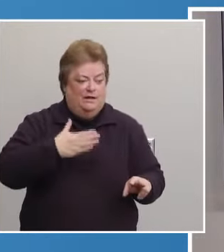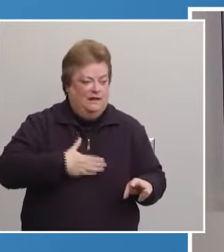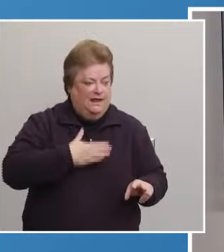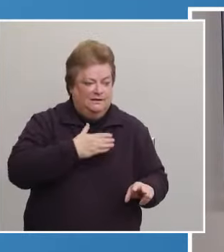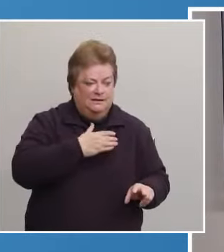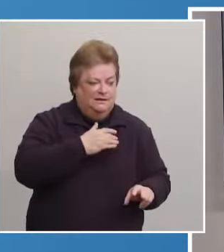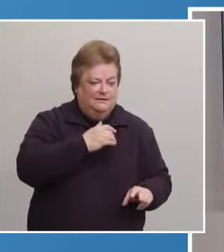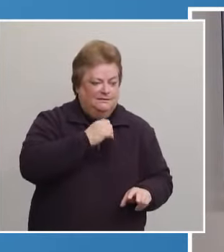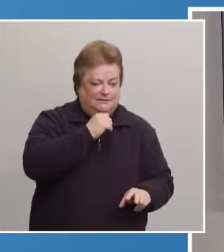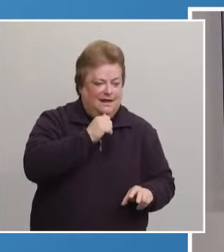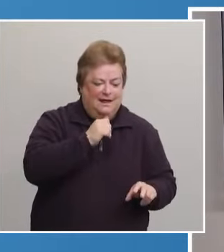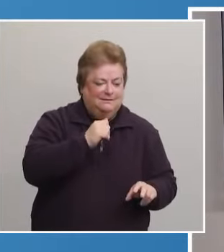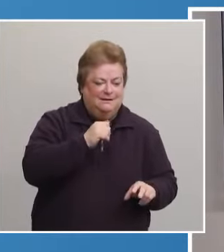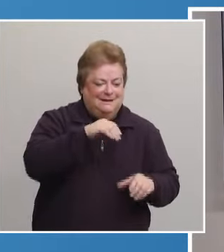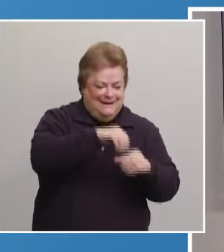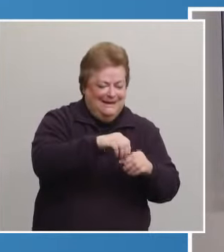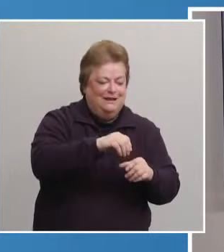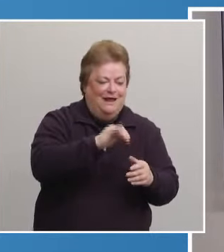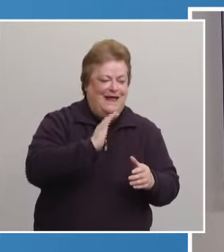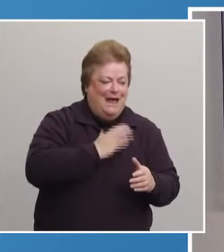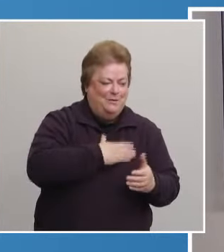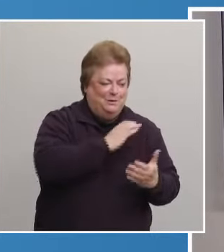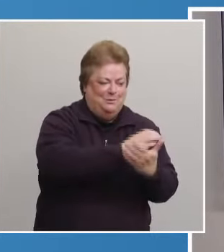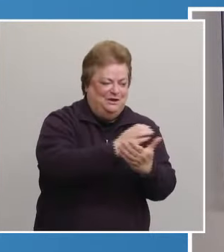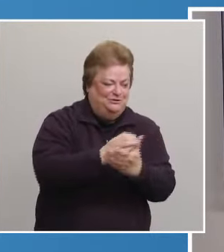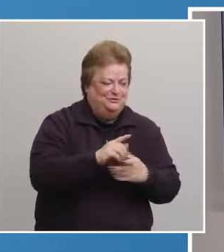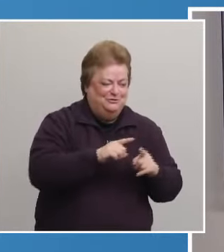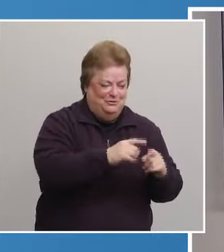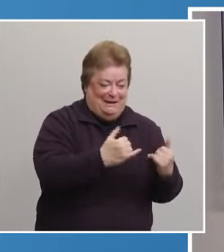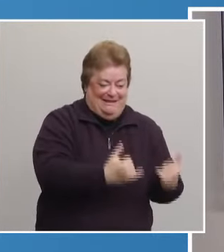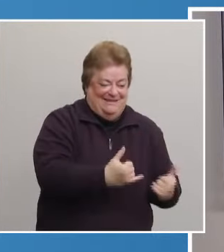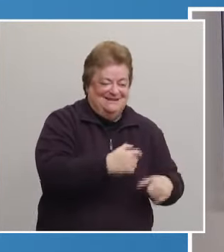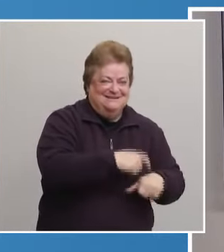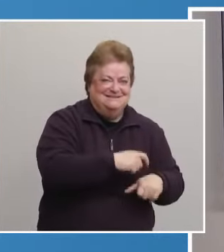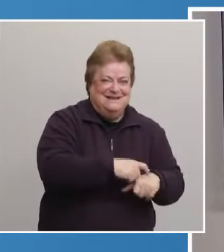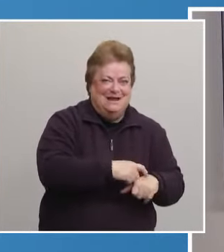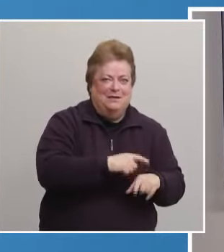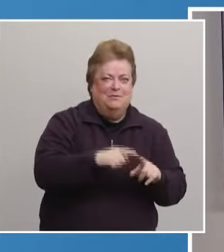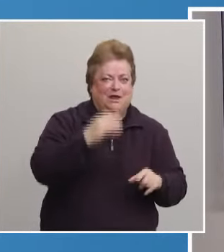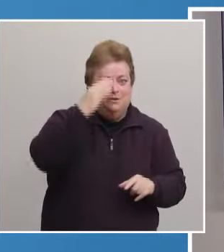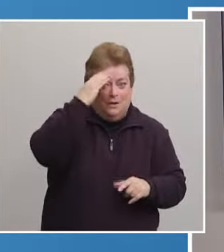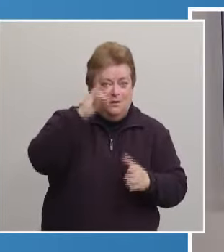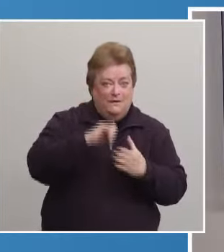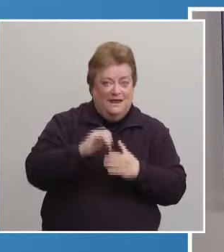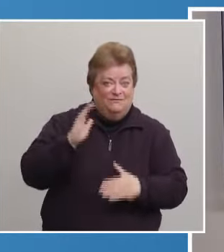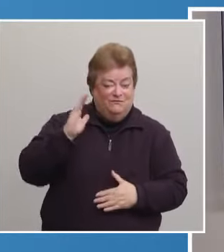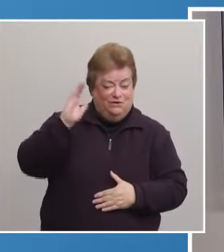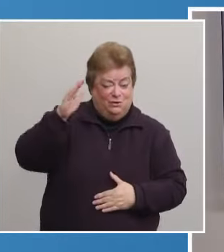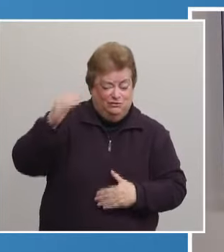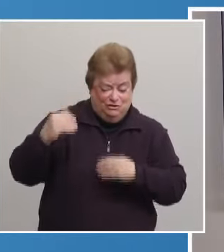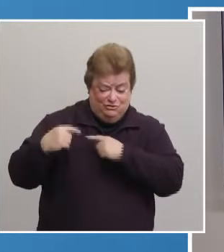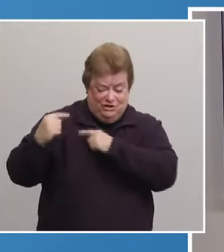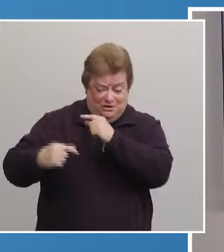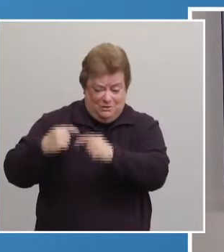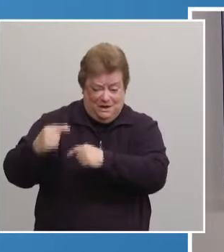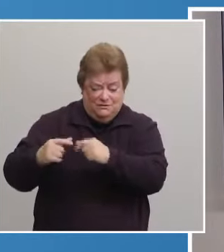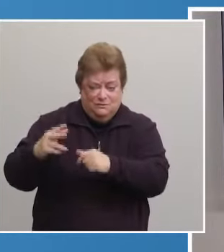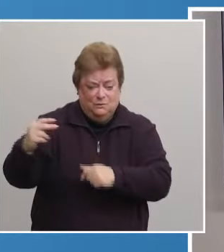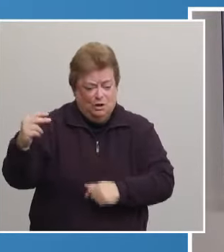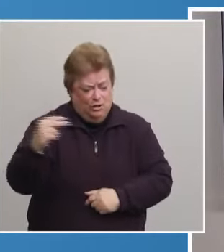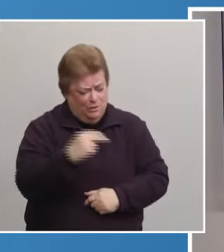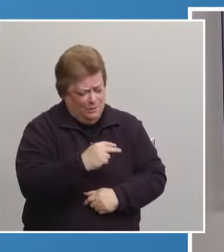nowhere to be found in our snapshots from this time. But knowing that future generations will look back on all we endured and accomplished,